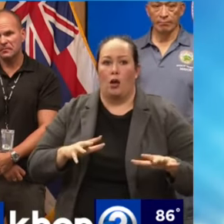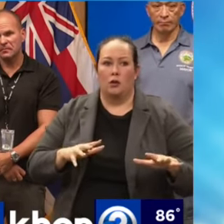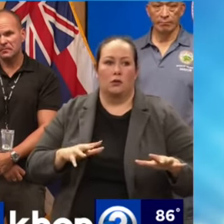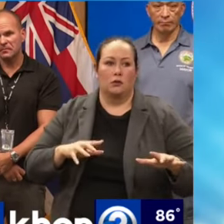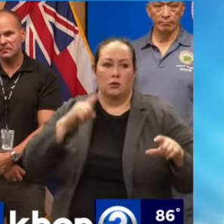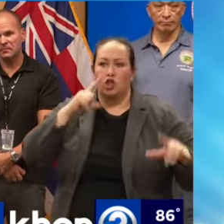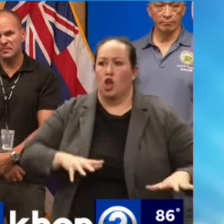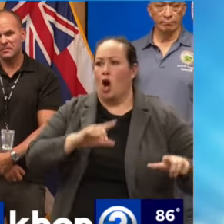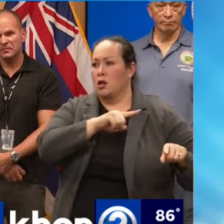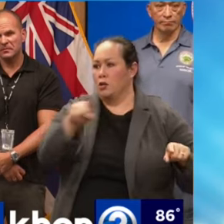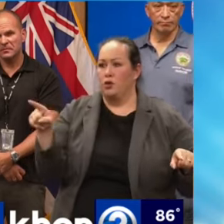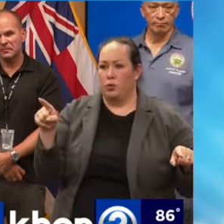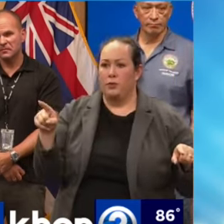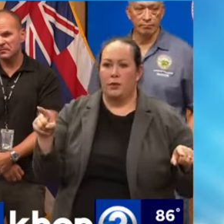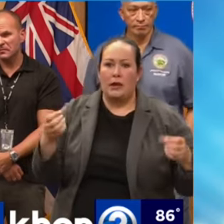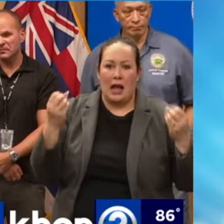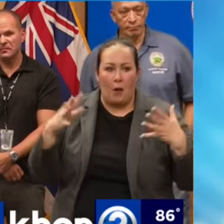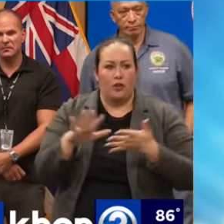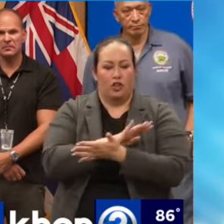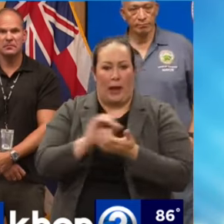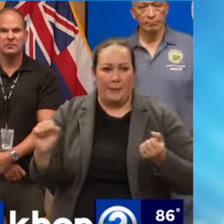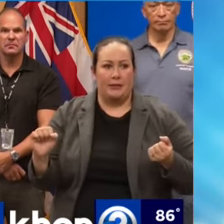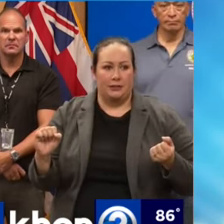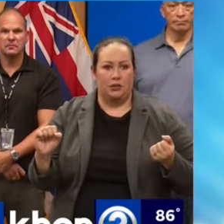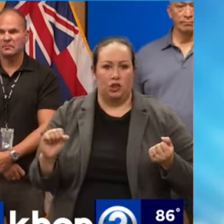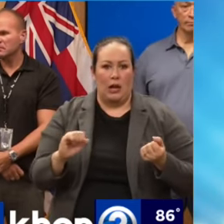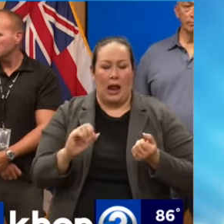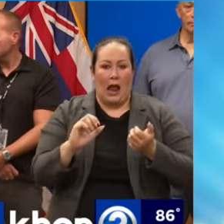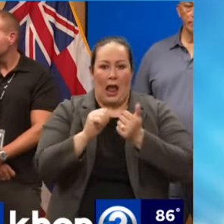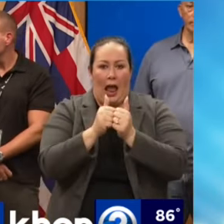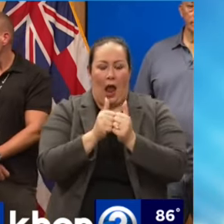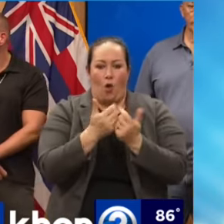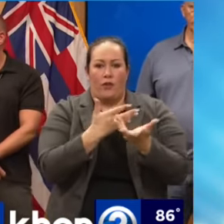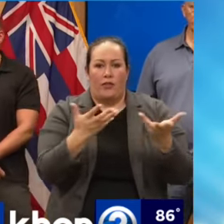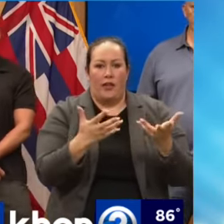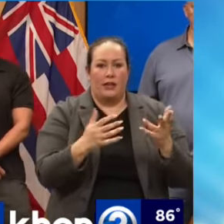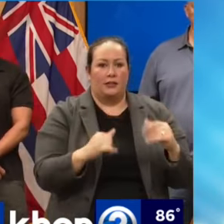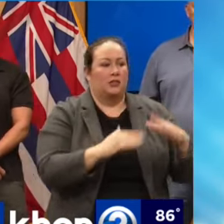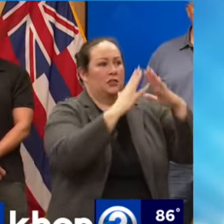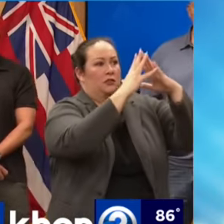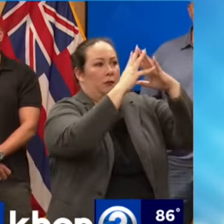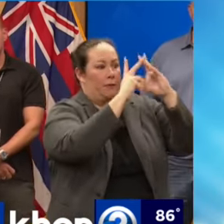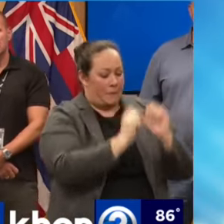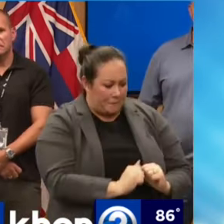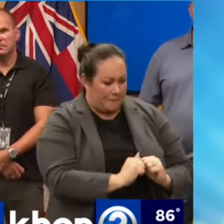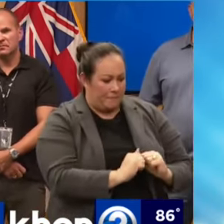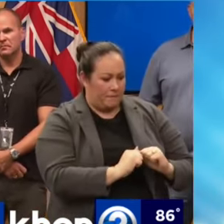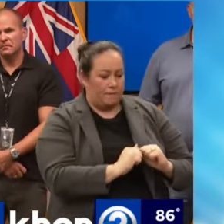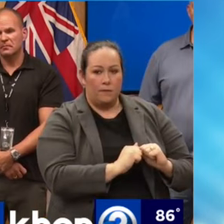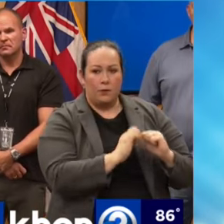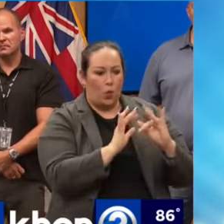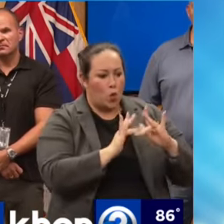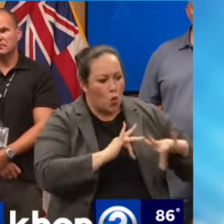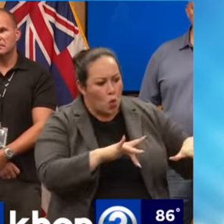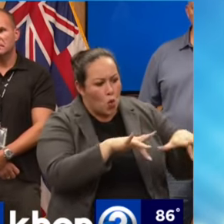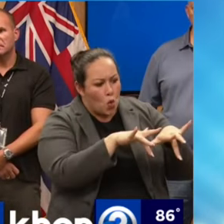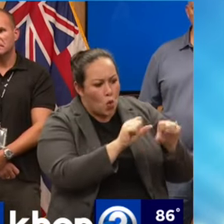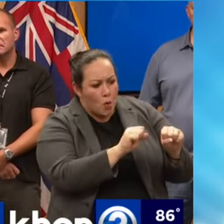how much damage the way things burn to just their base, cars, trucks,